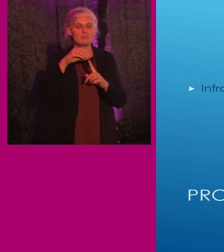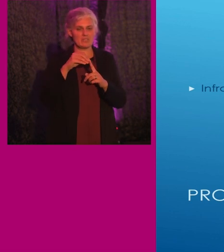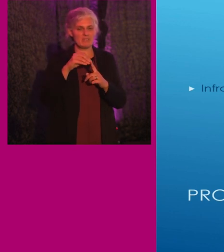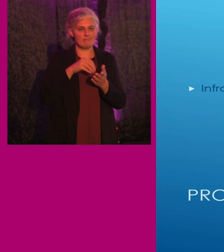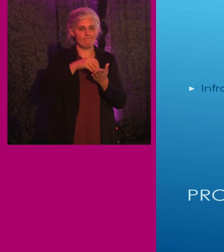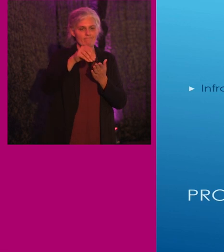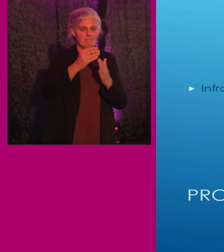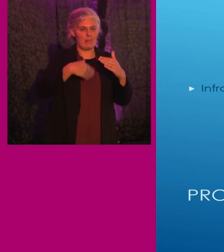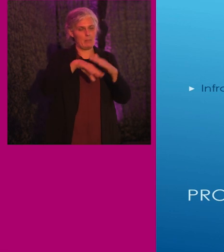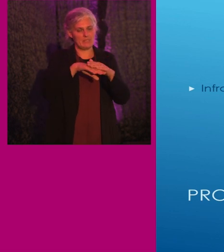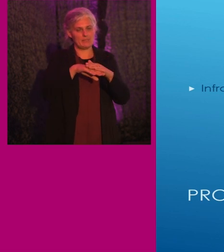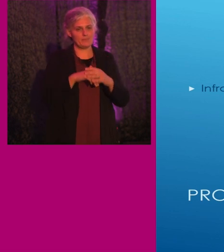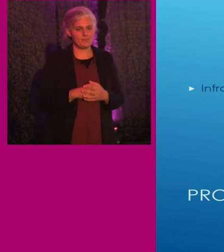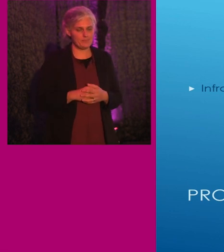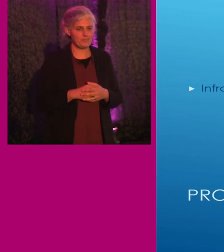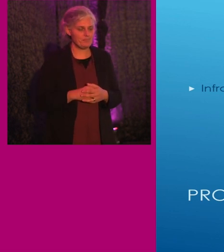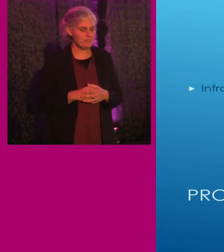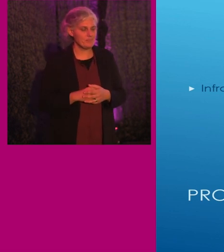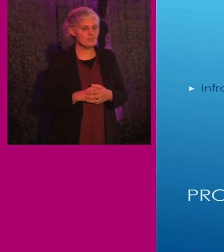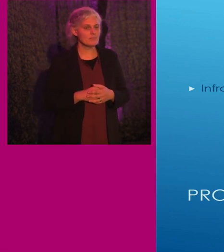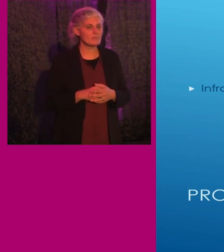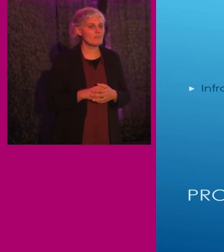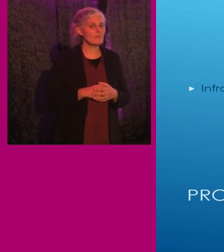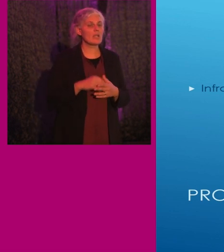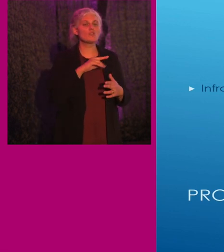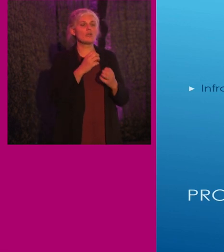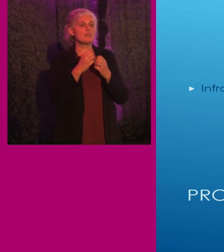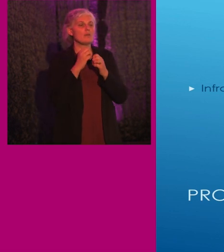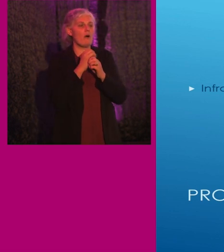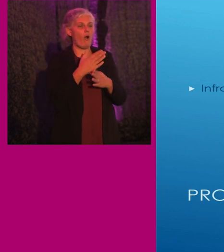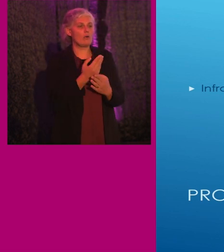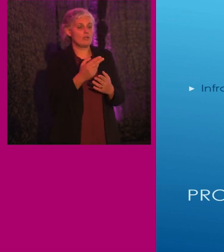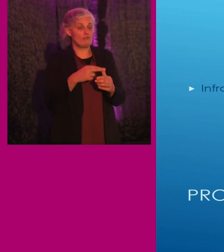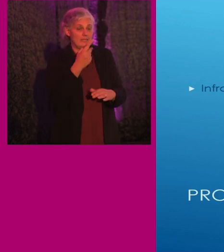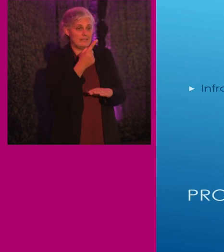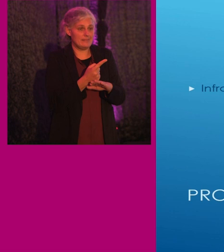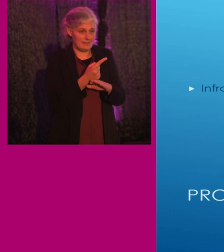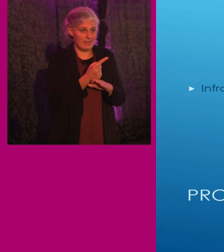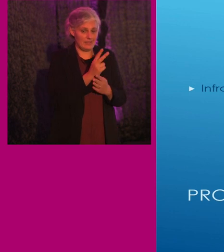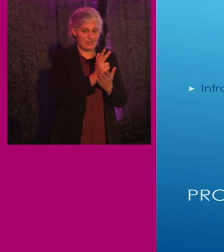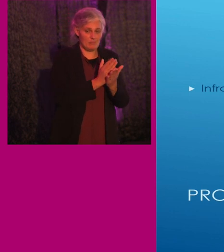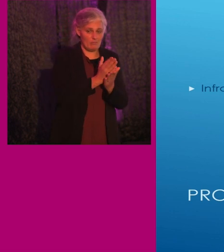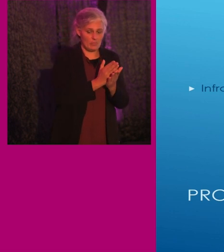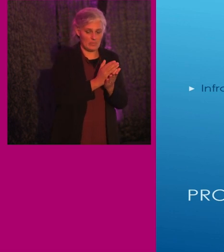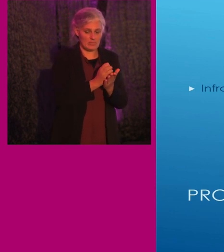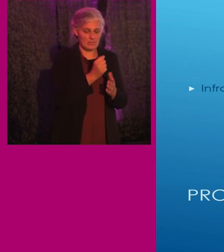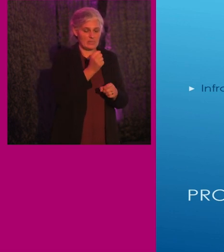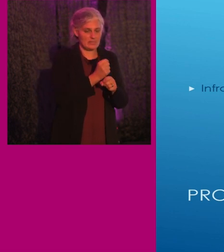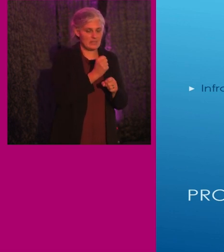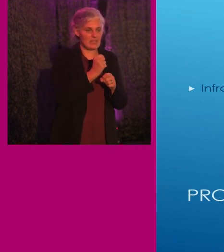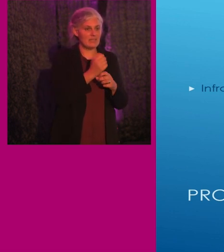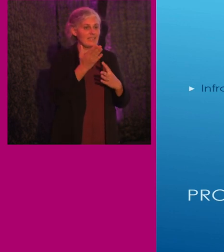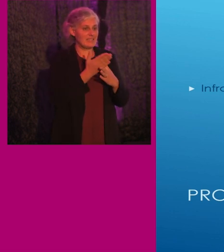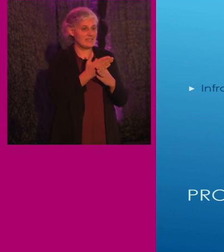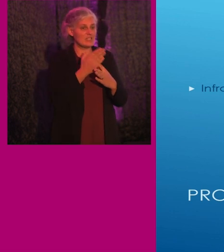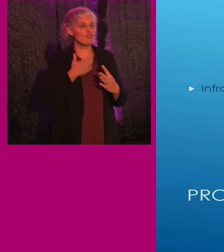limitations. Not every existing rail station is required to be made accessible. Only key